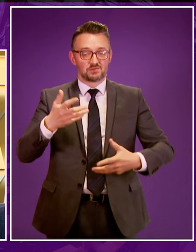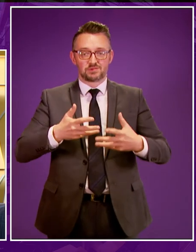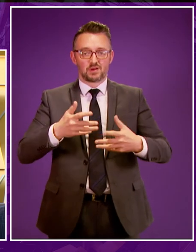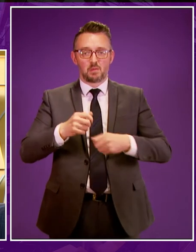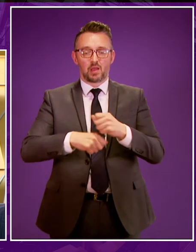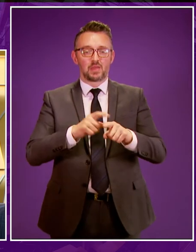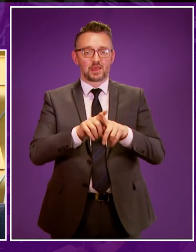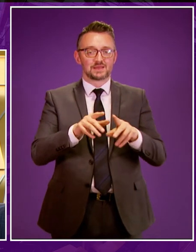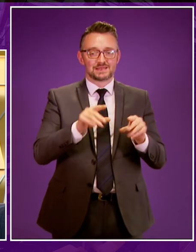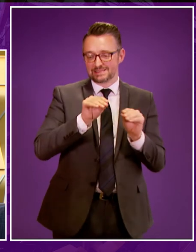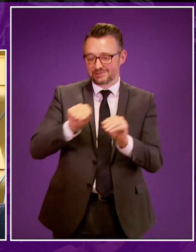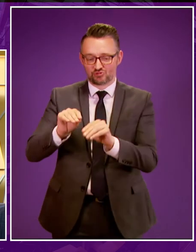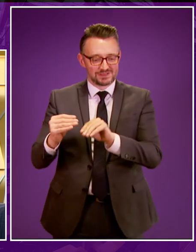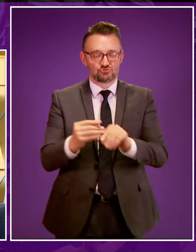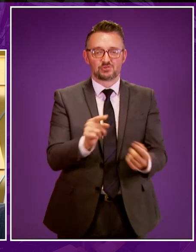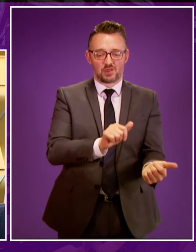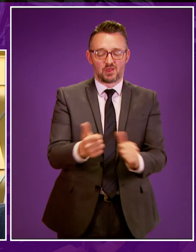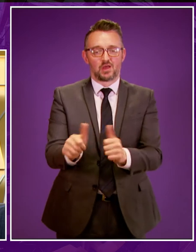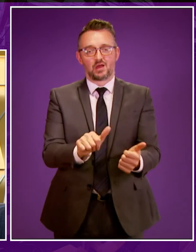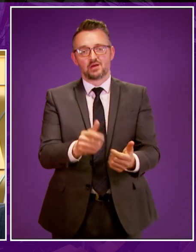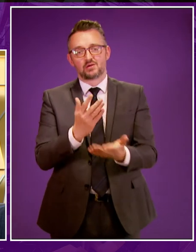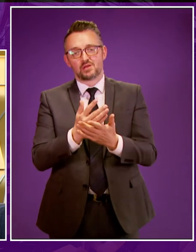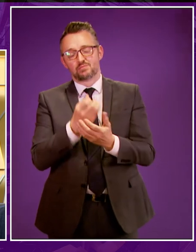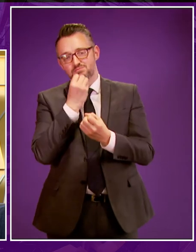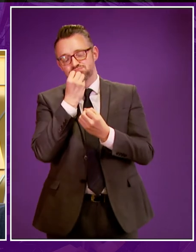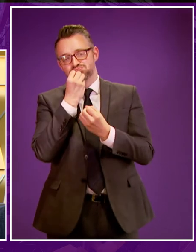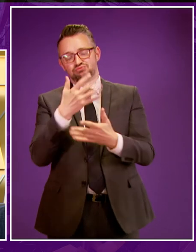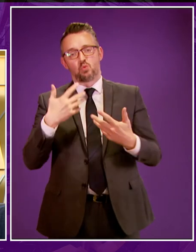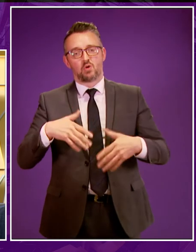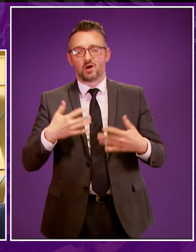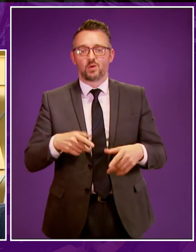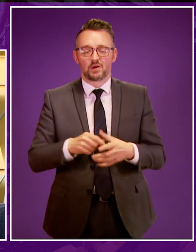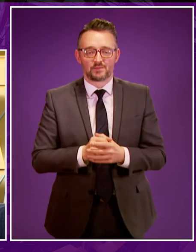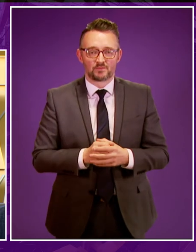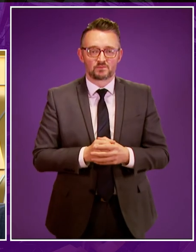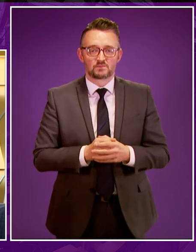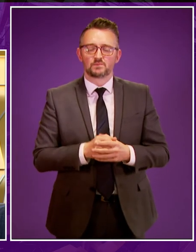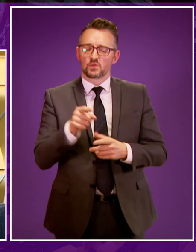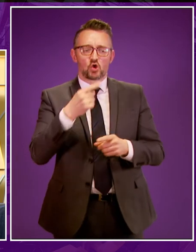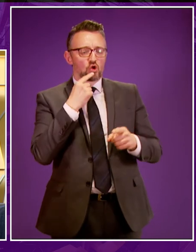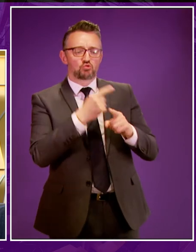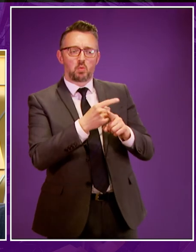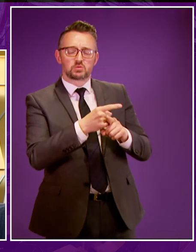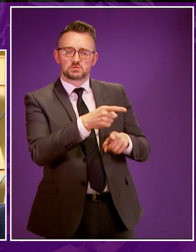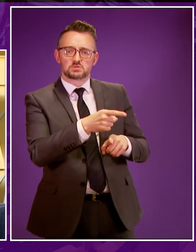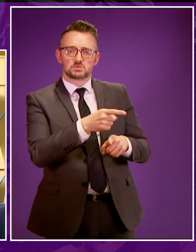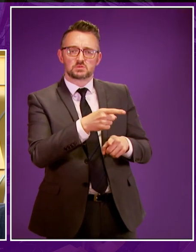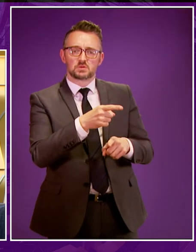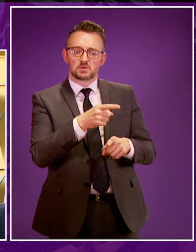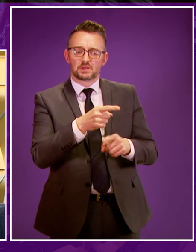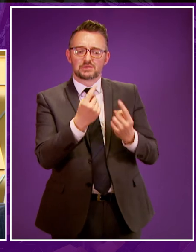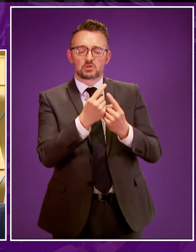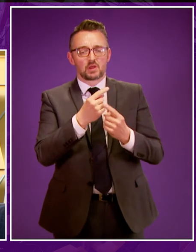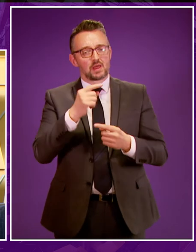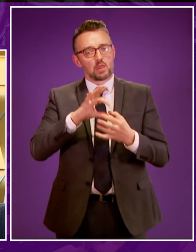teachers to other children in relation to BSL which I thought was quite inspirational in terms of her point around the issues